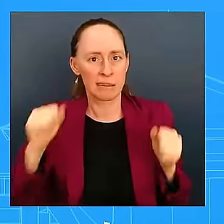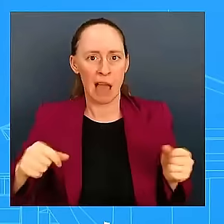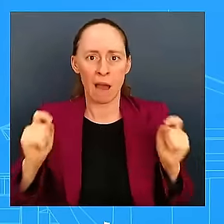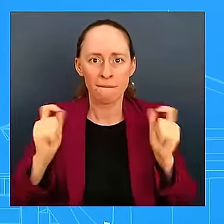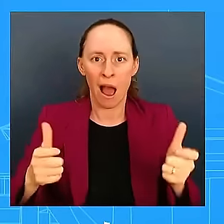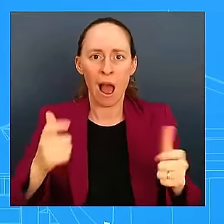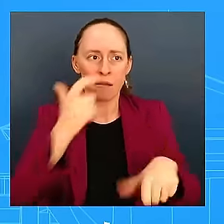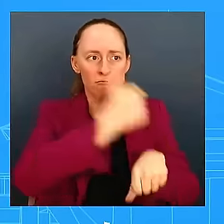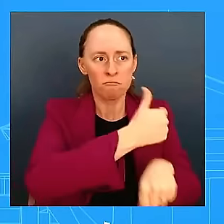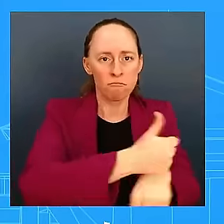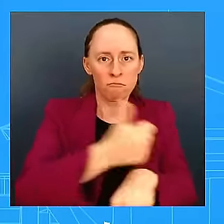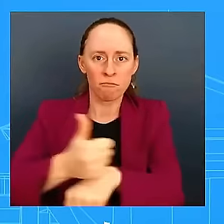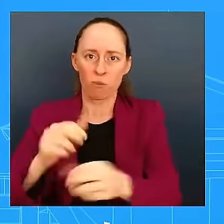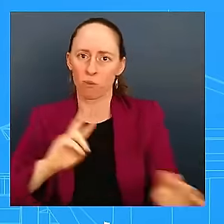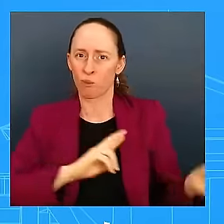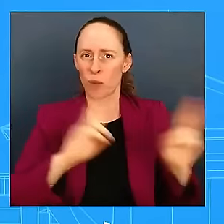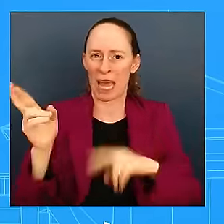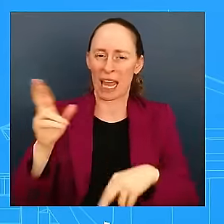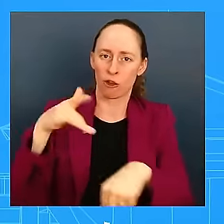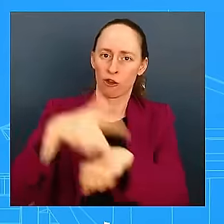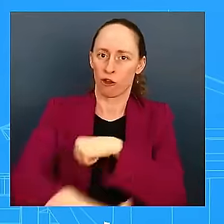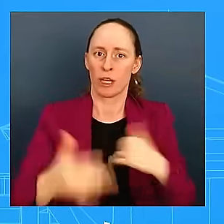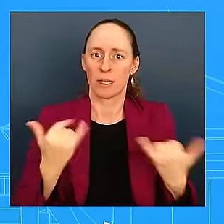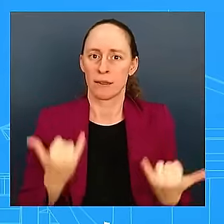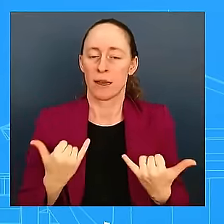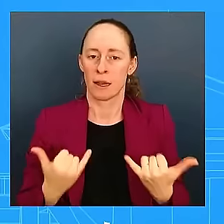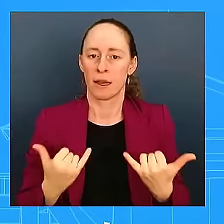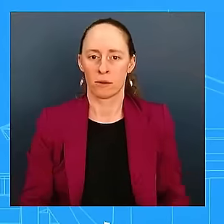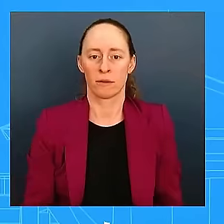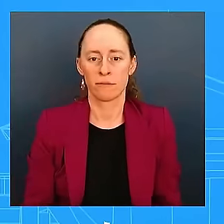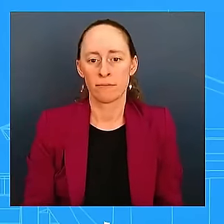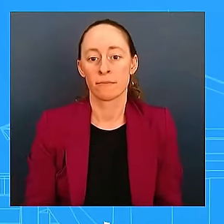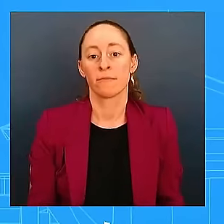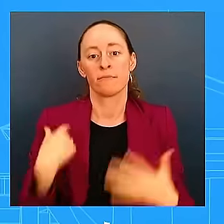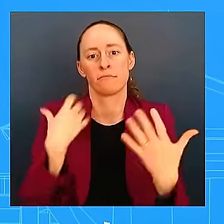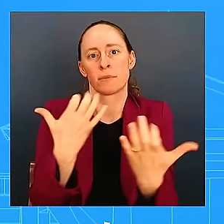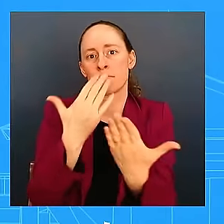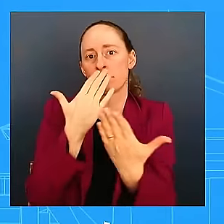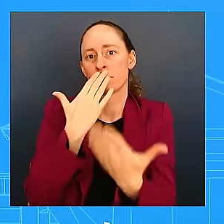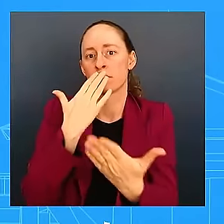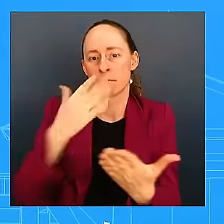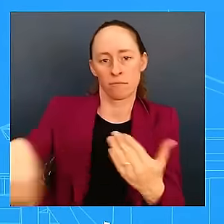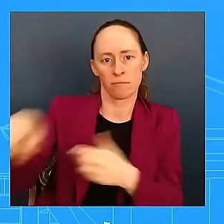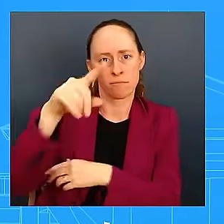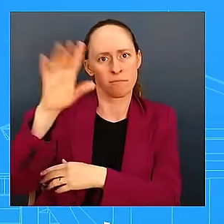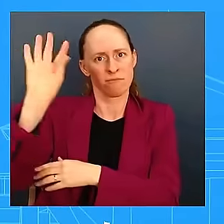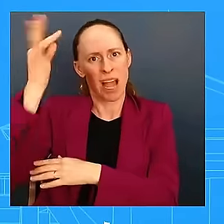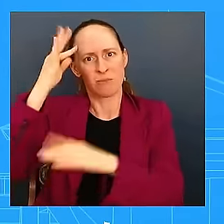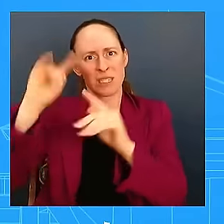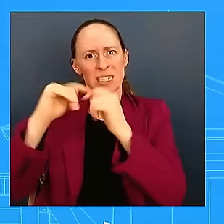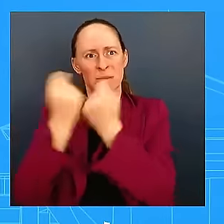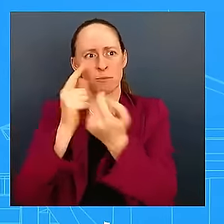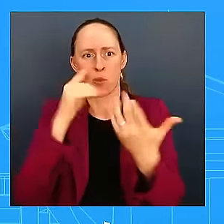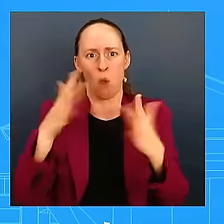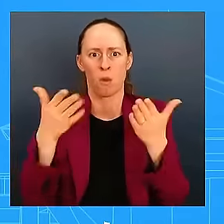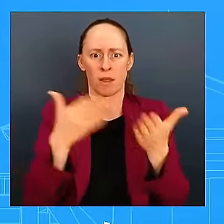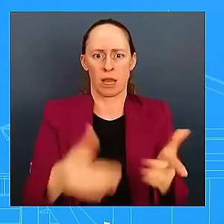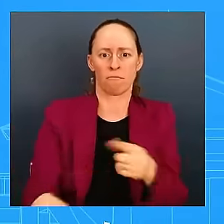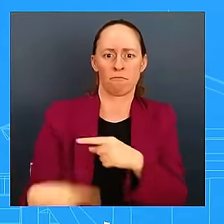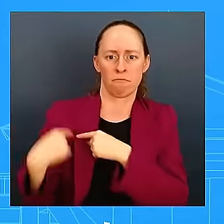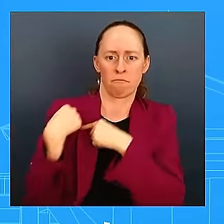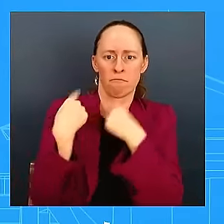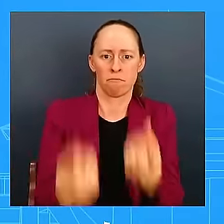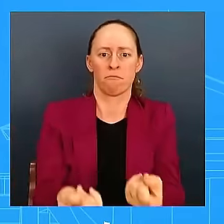for the rest of the federal family that is there on the ground working with us side by side as we prepare to support the American people